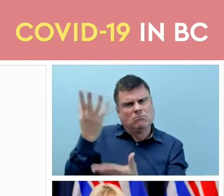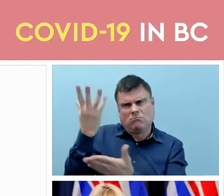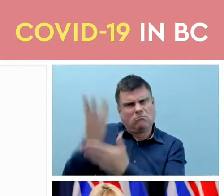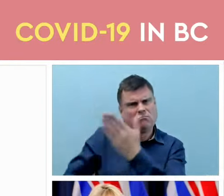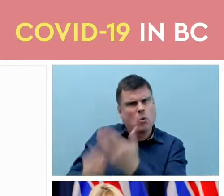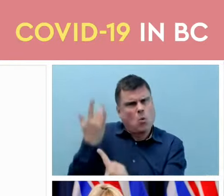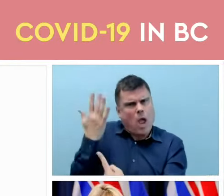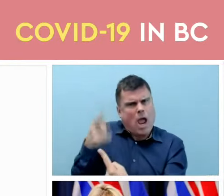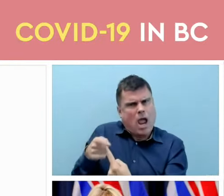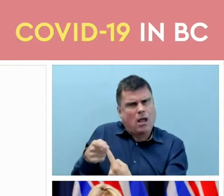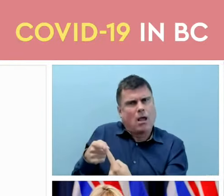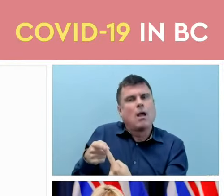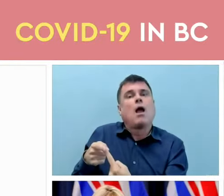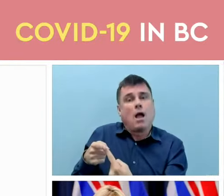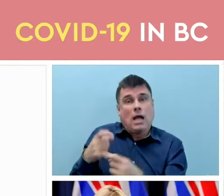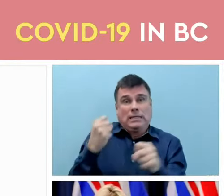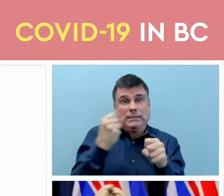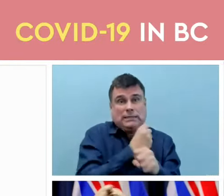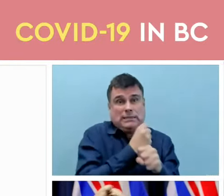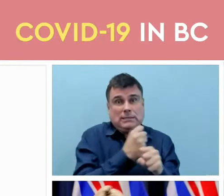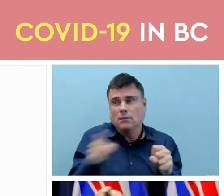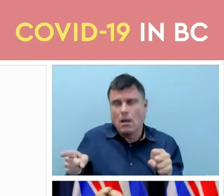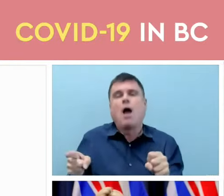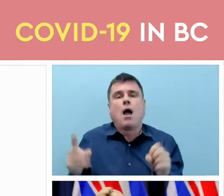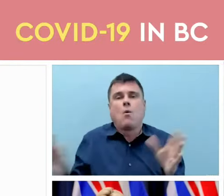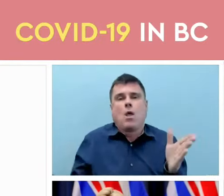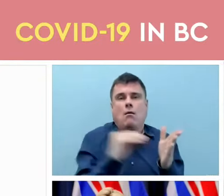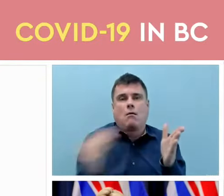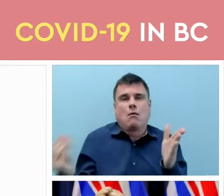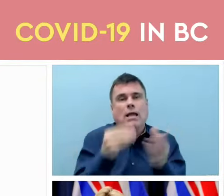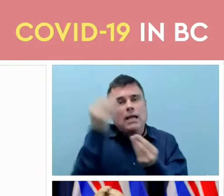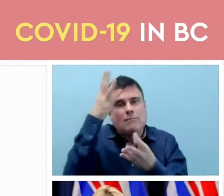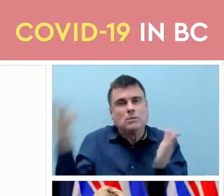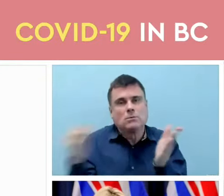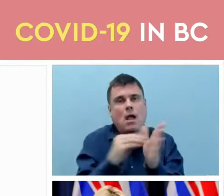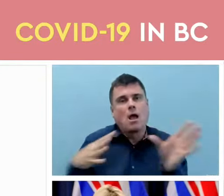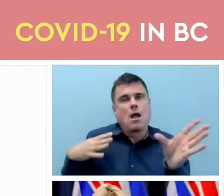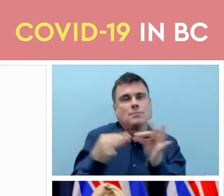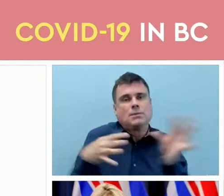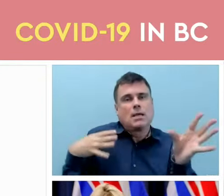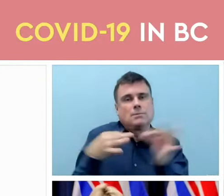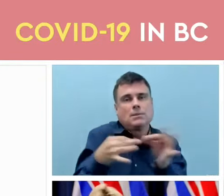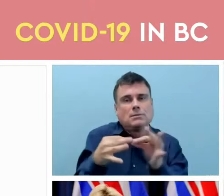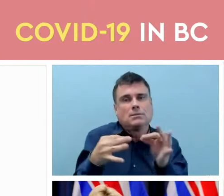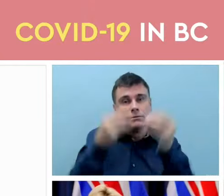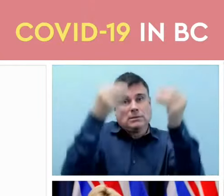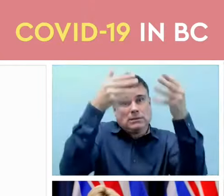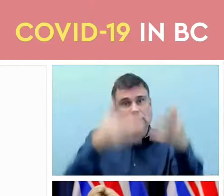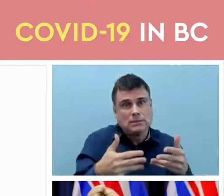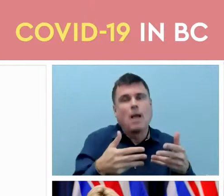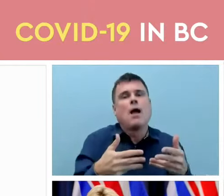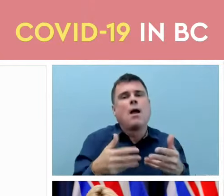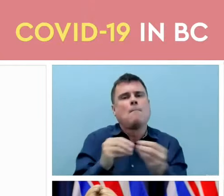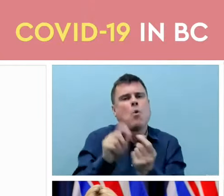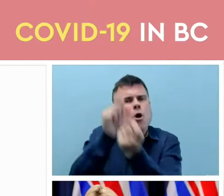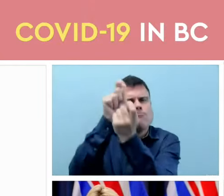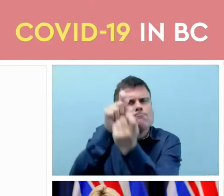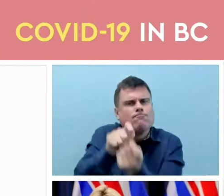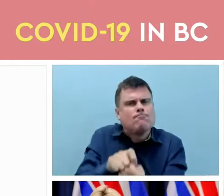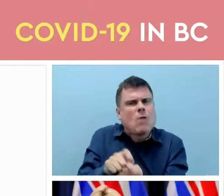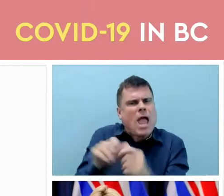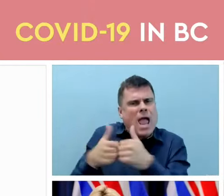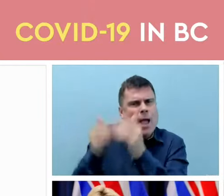updated on a rolling basis. And that gives us a more accurate picture of all cause impacts from COVID-19.